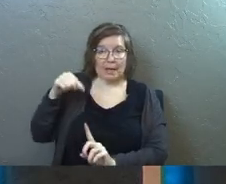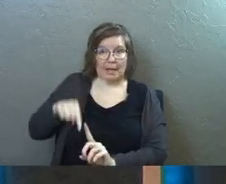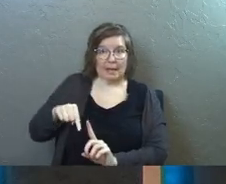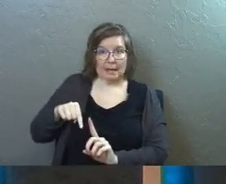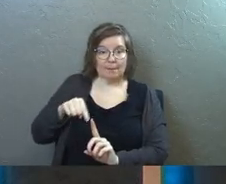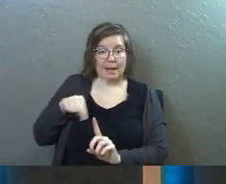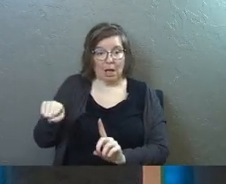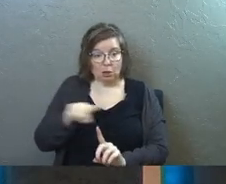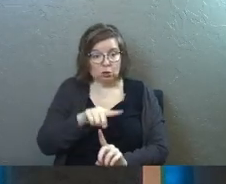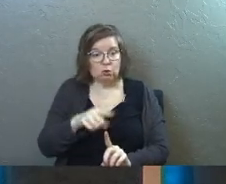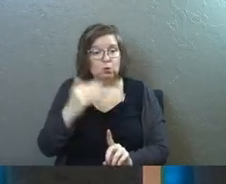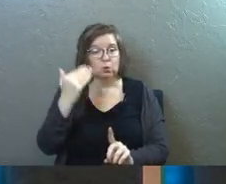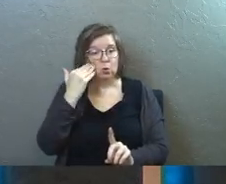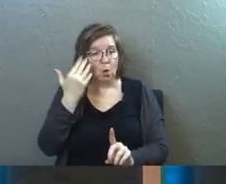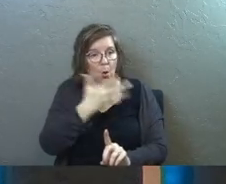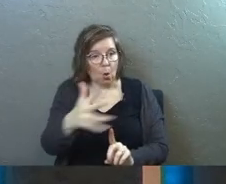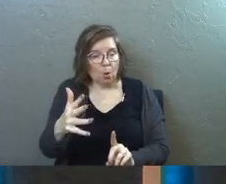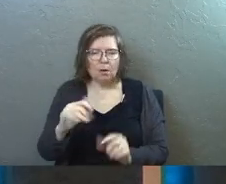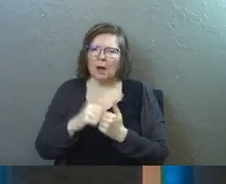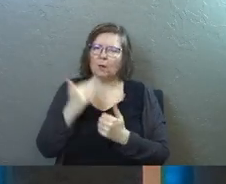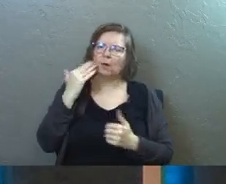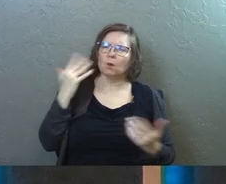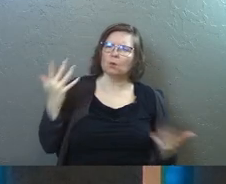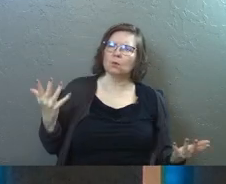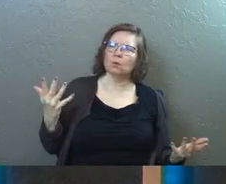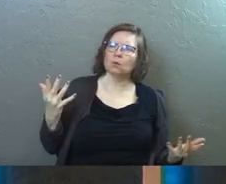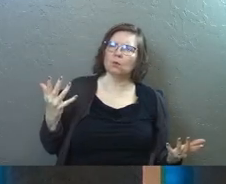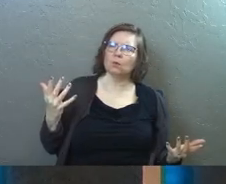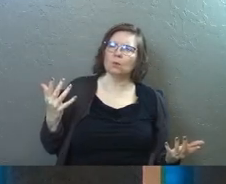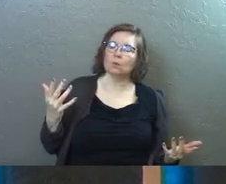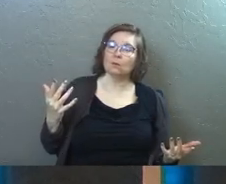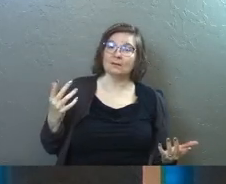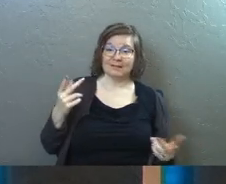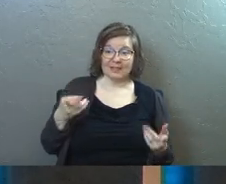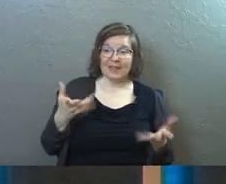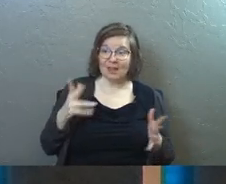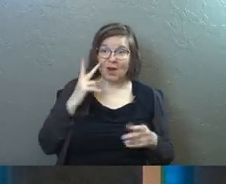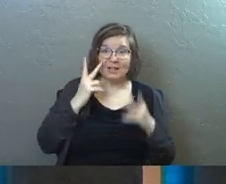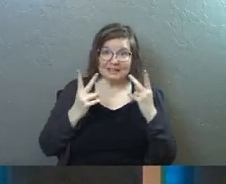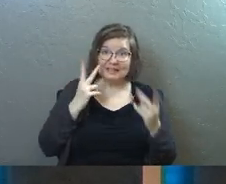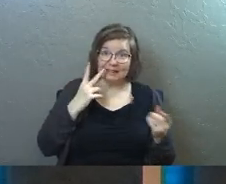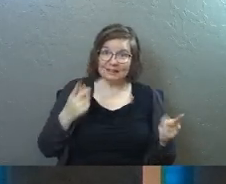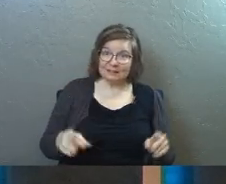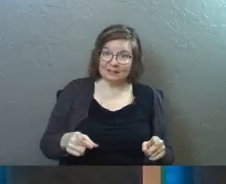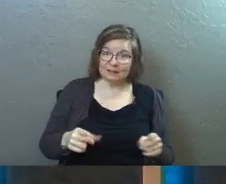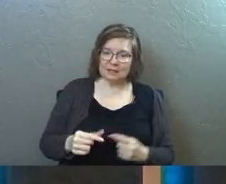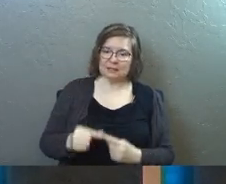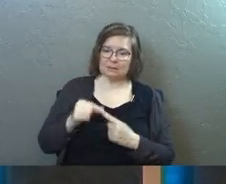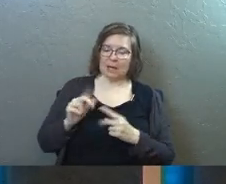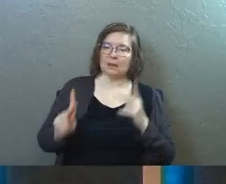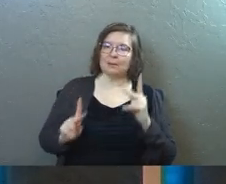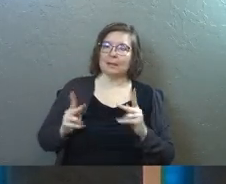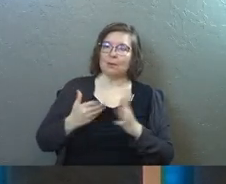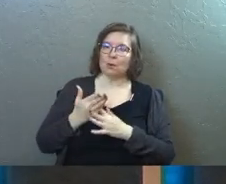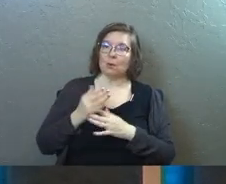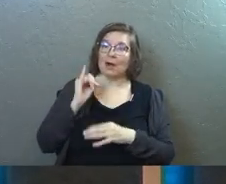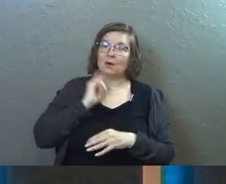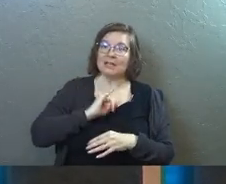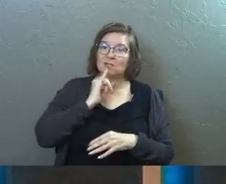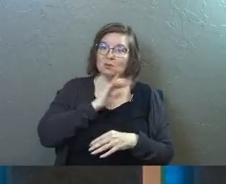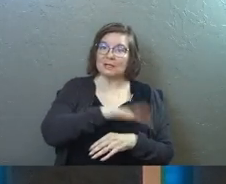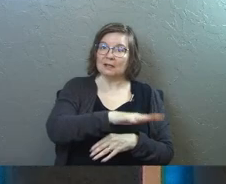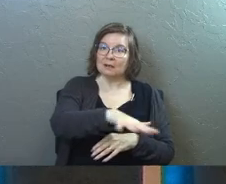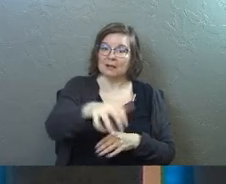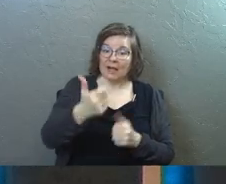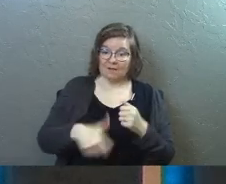him as you well know. How do they know? They had all seen it, especially the people throughout Israel.